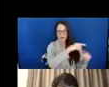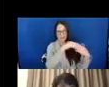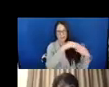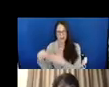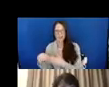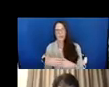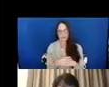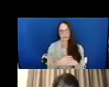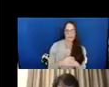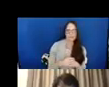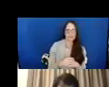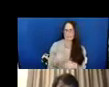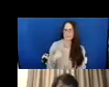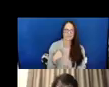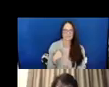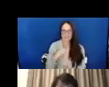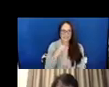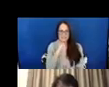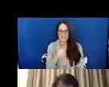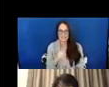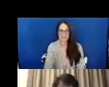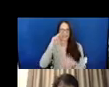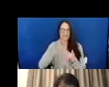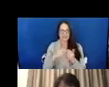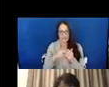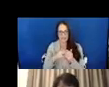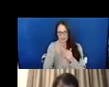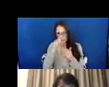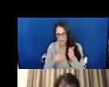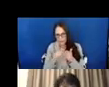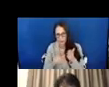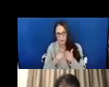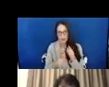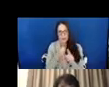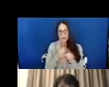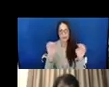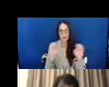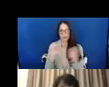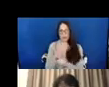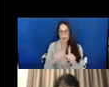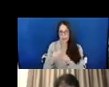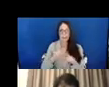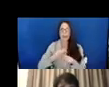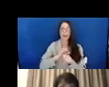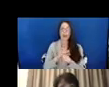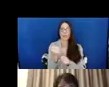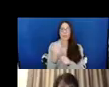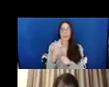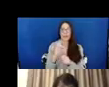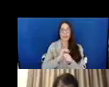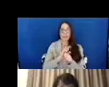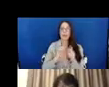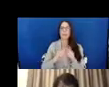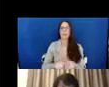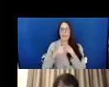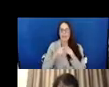While I did not set out to explore the impact of emergency conditions, the COVID-19 pandemic began when I had